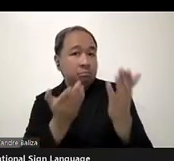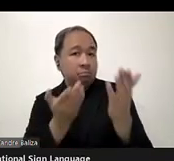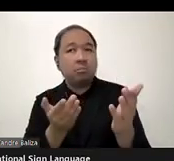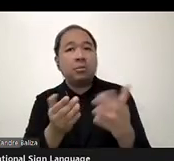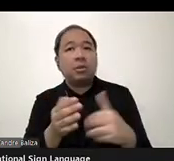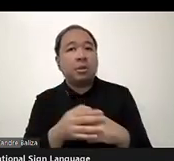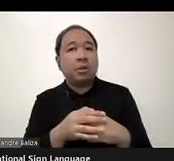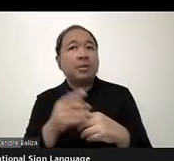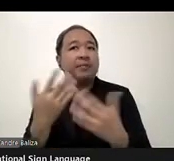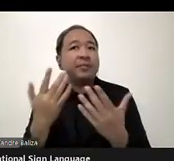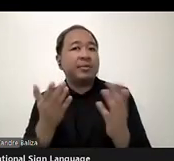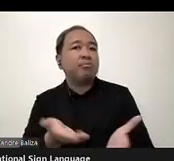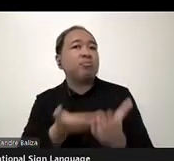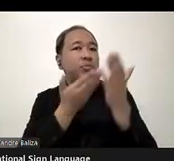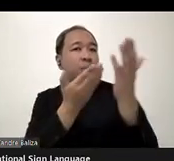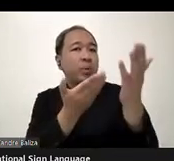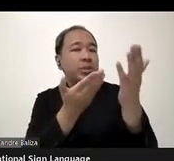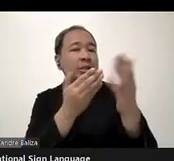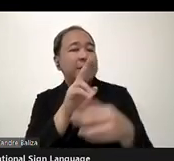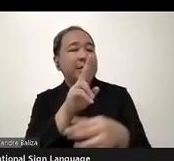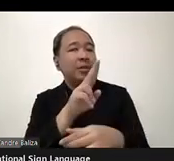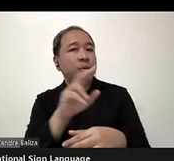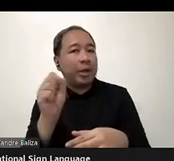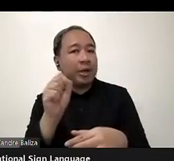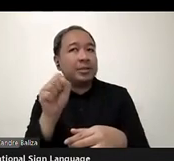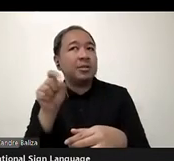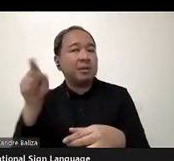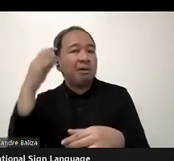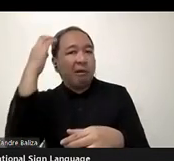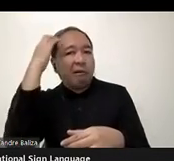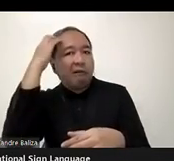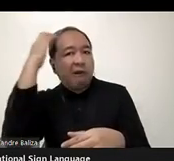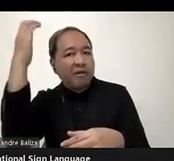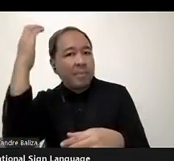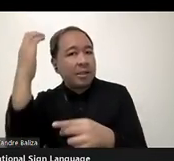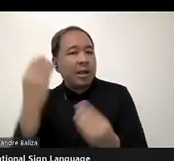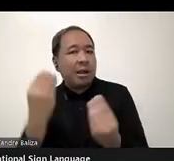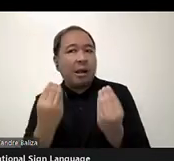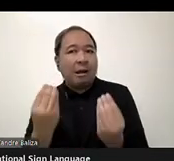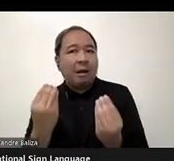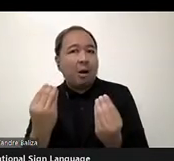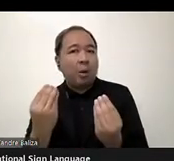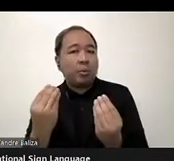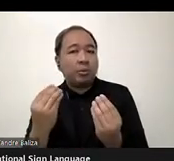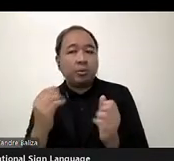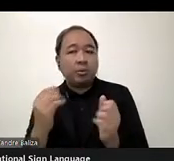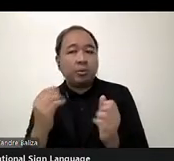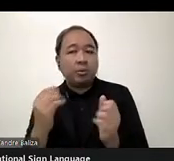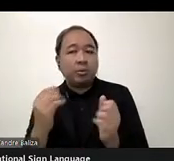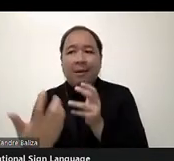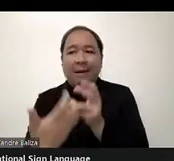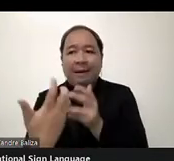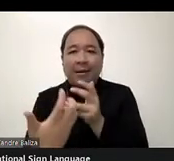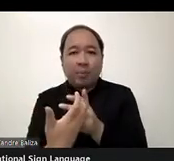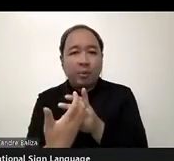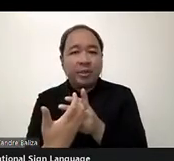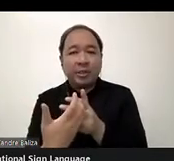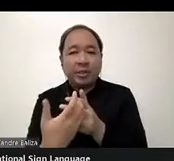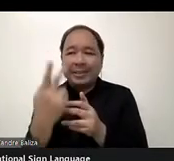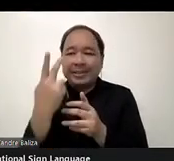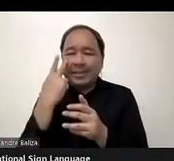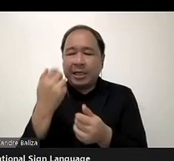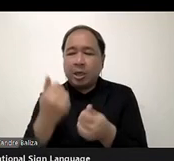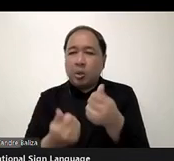United States by the United States government. How to accommodate, for example, identifiers with,